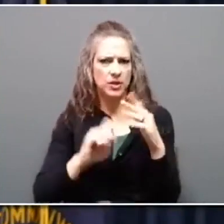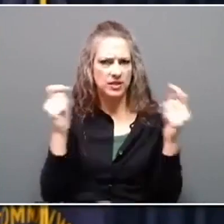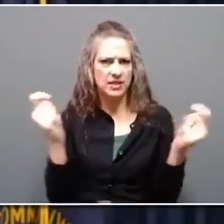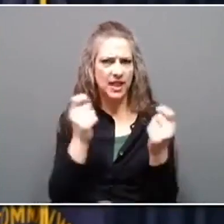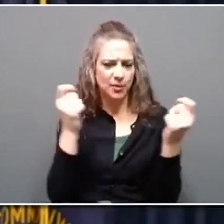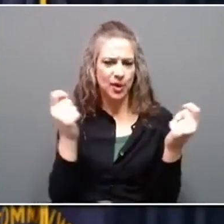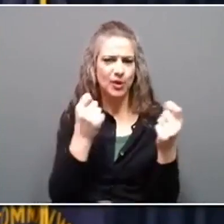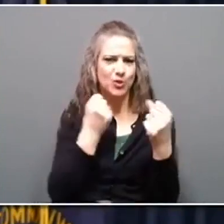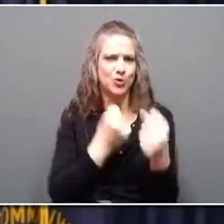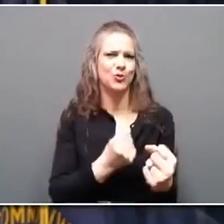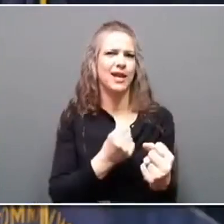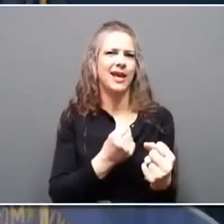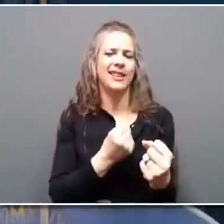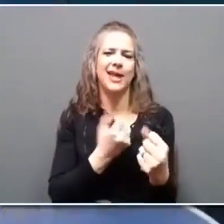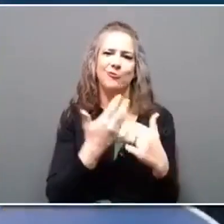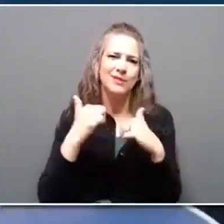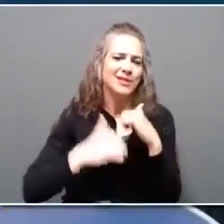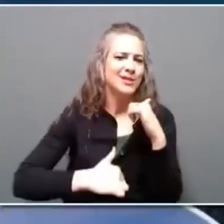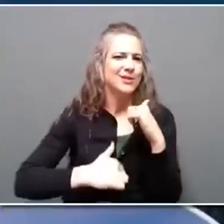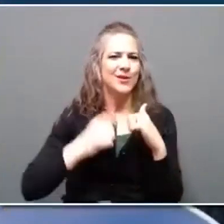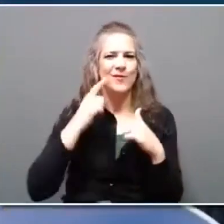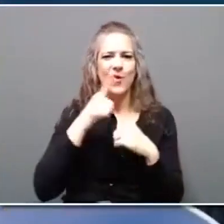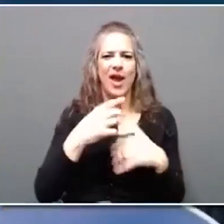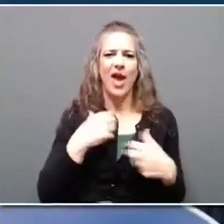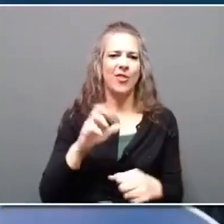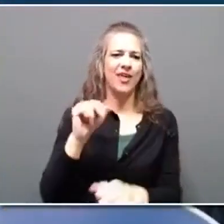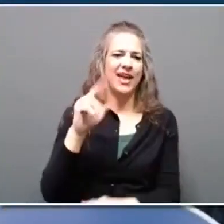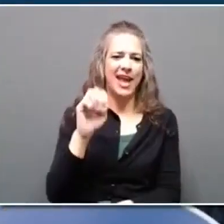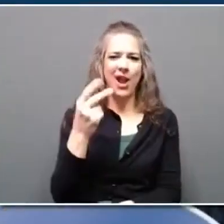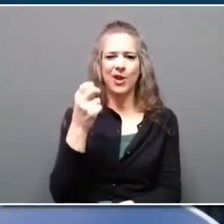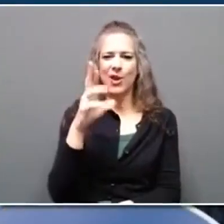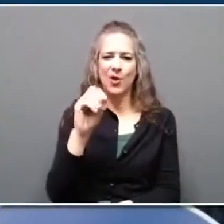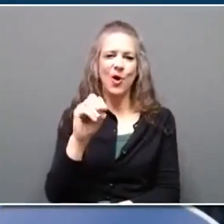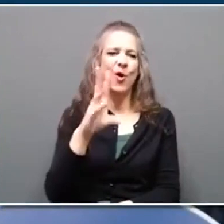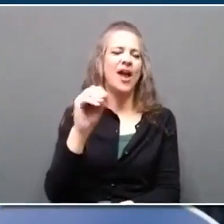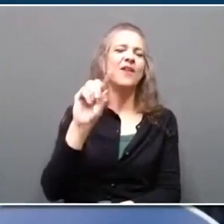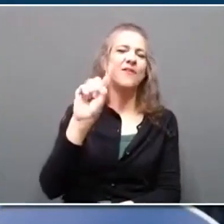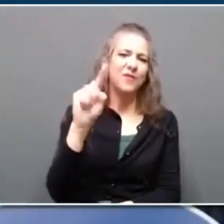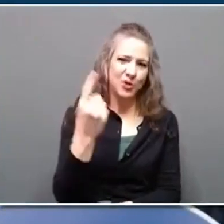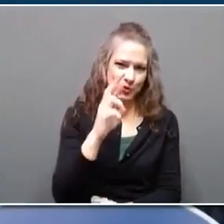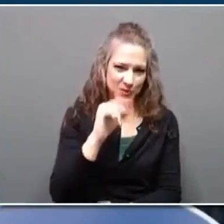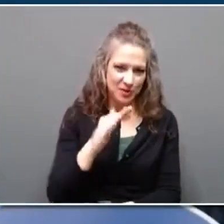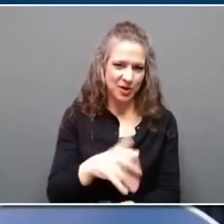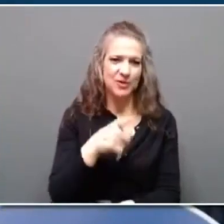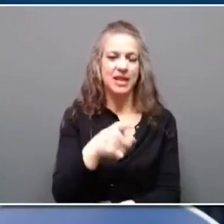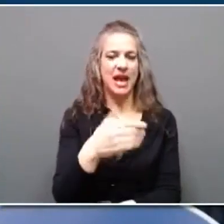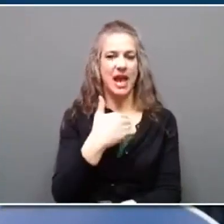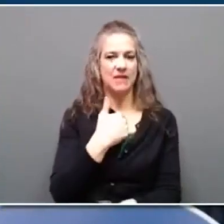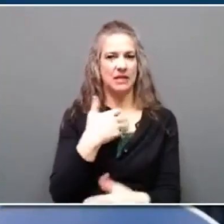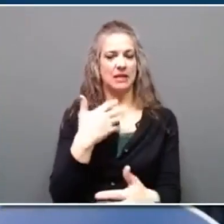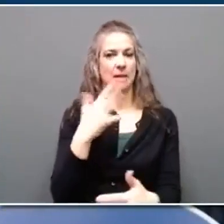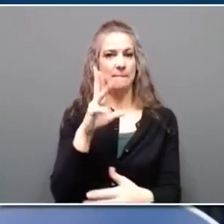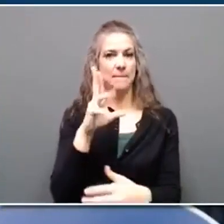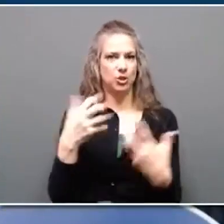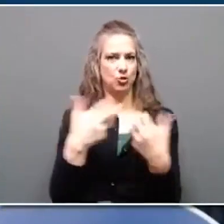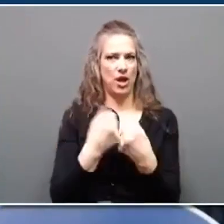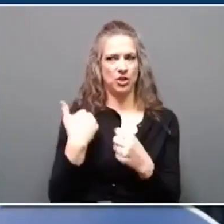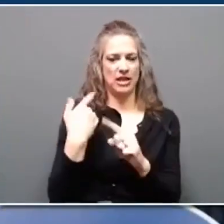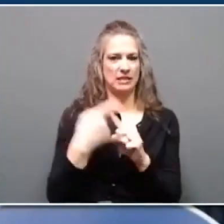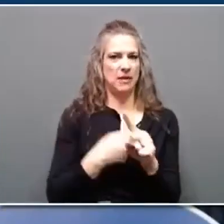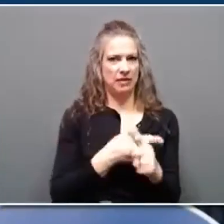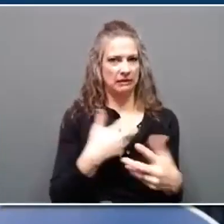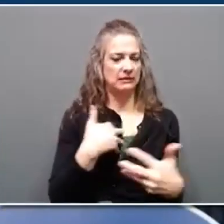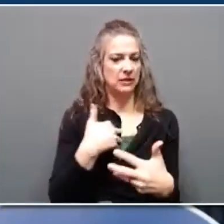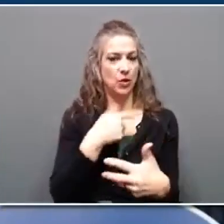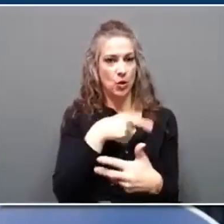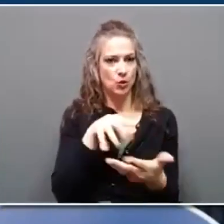students, educators, health care heroes, and first responders following a scary bus crash last month. These students have